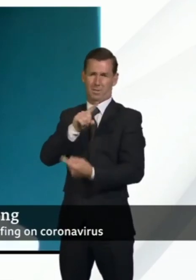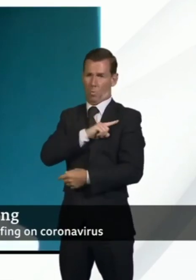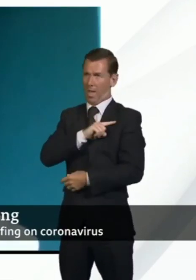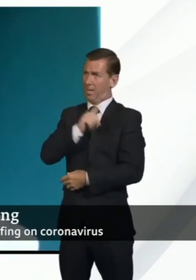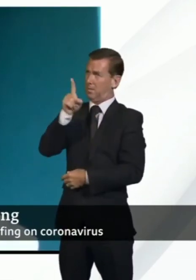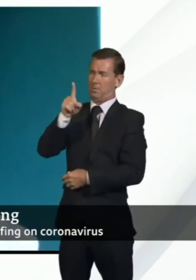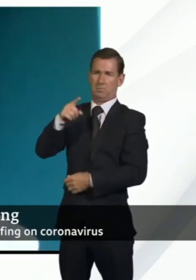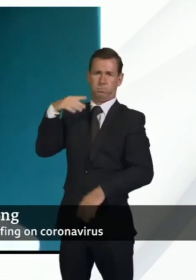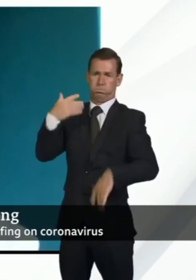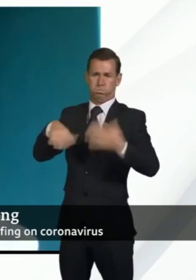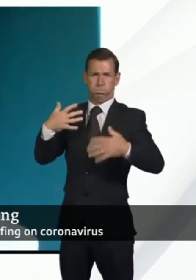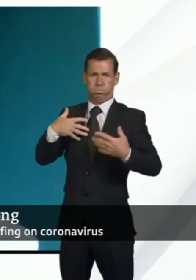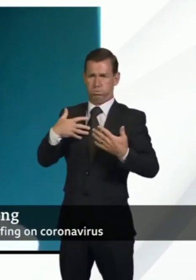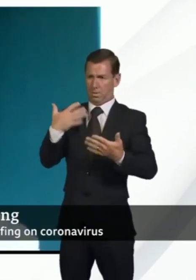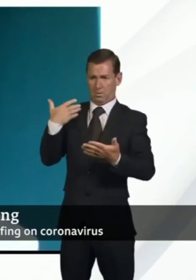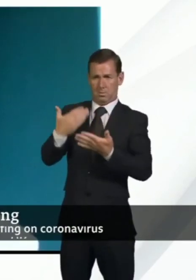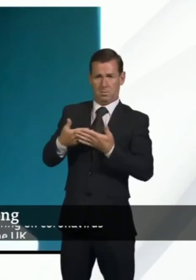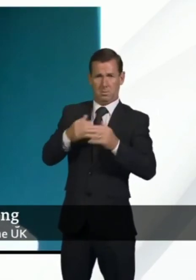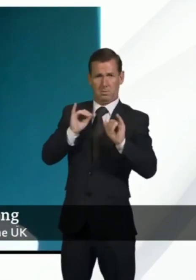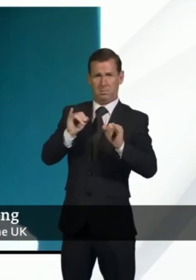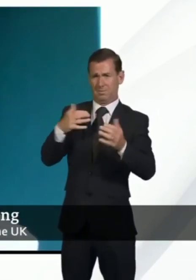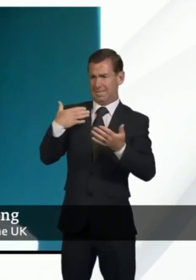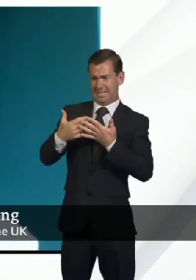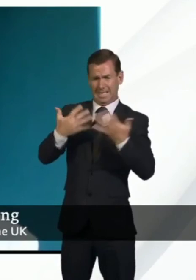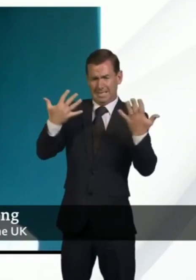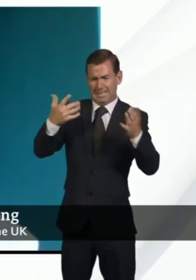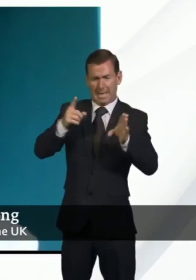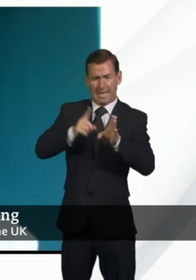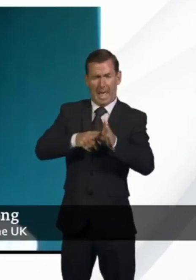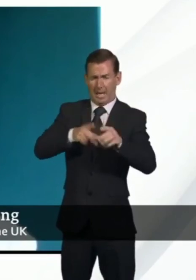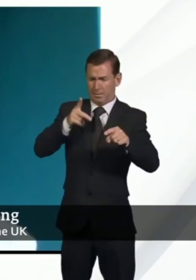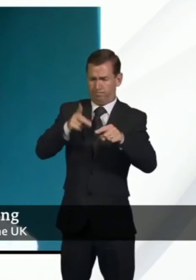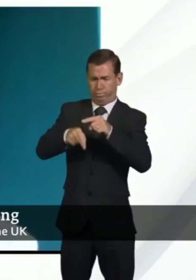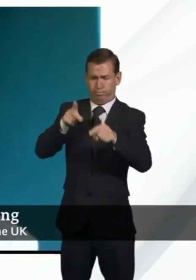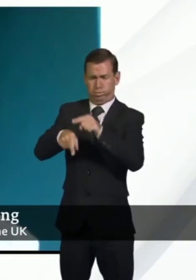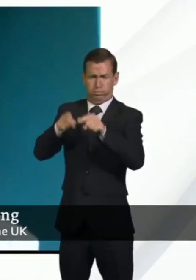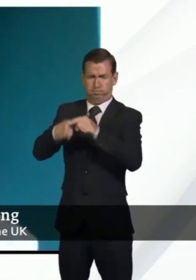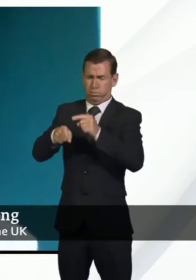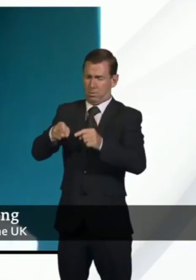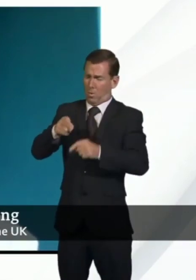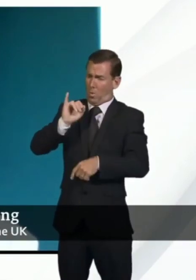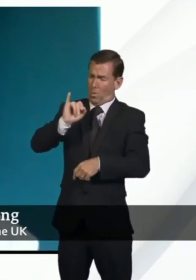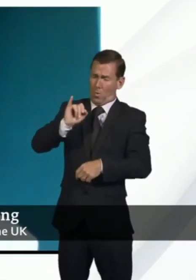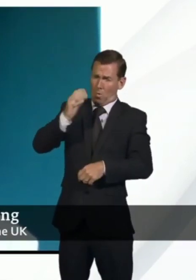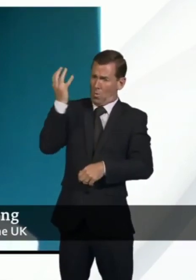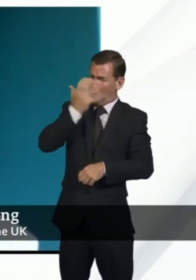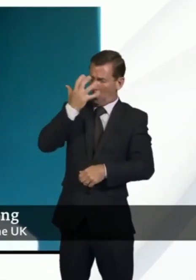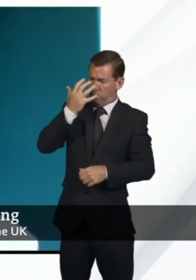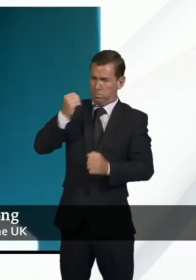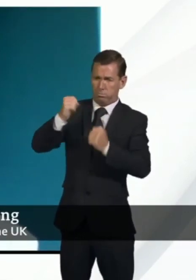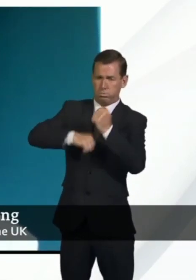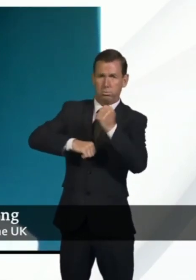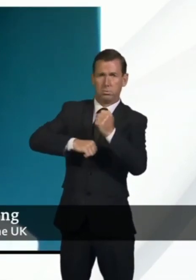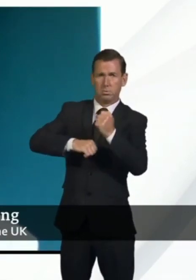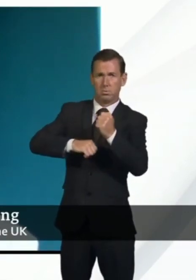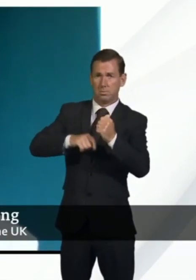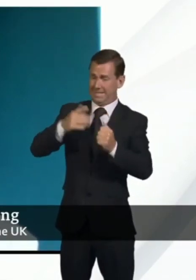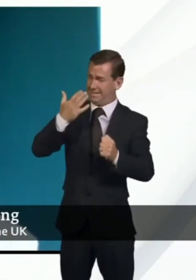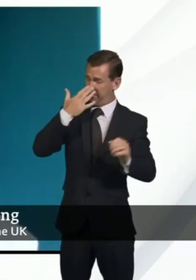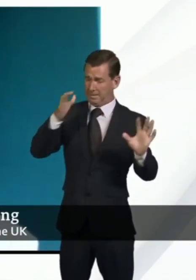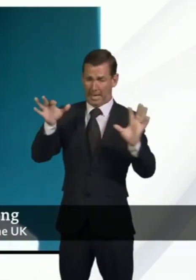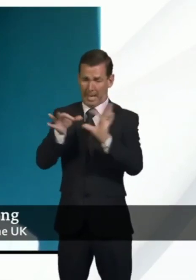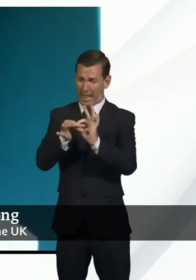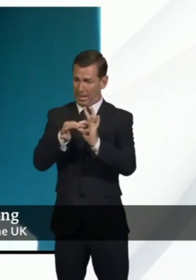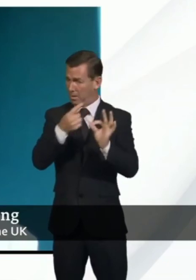as we have been in the last 10 years of public spending cuts a link between deprivation and